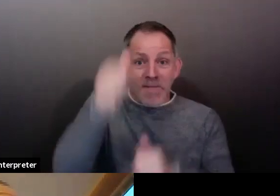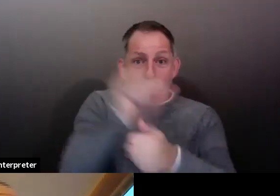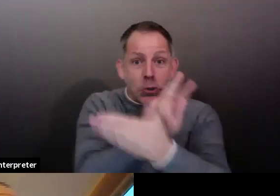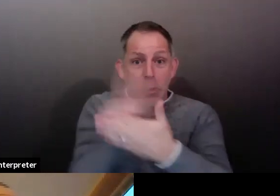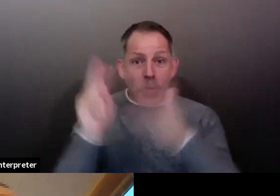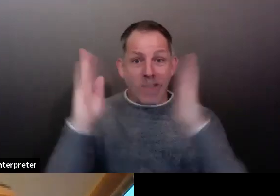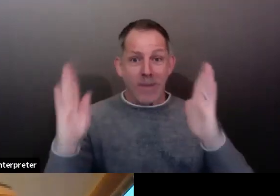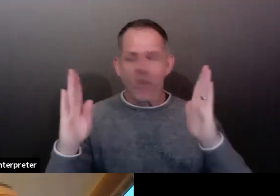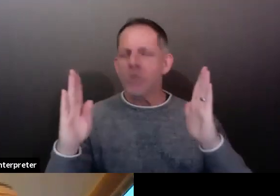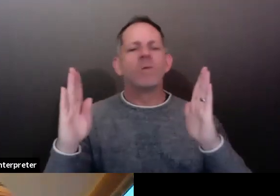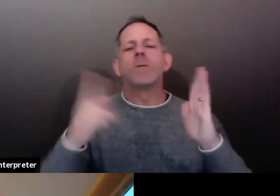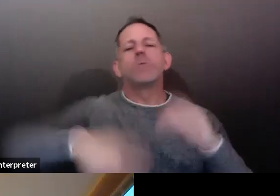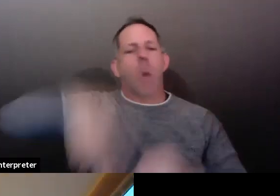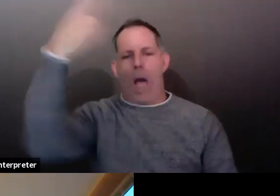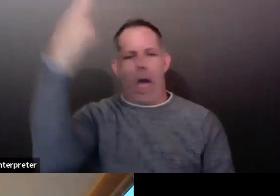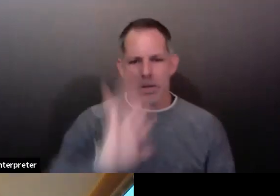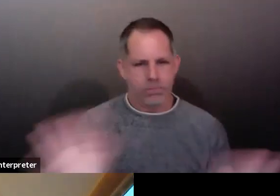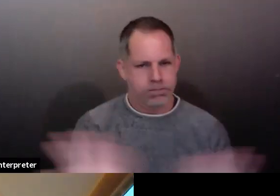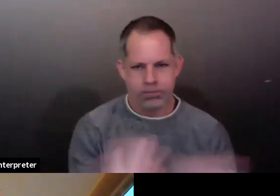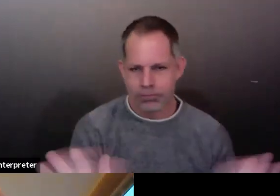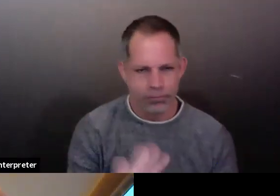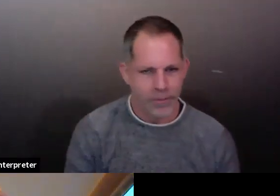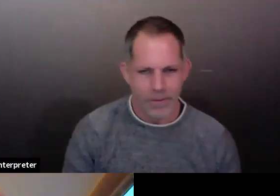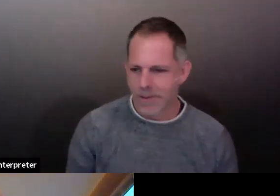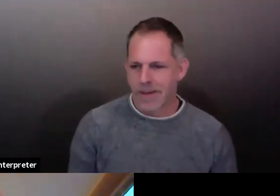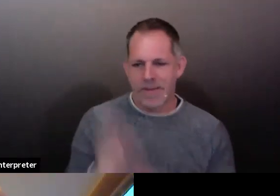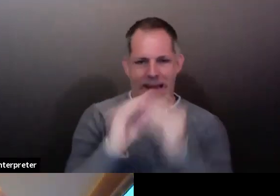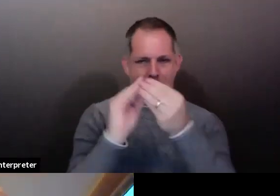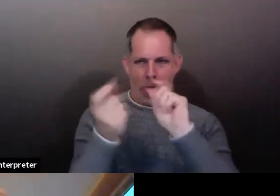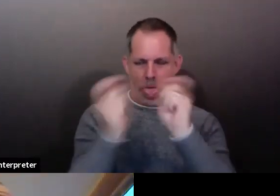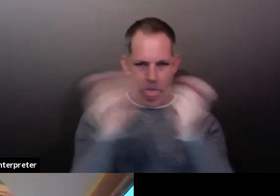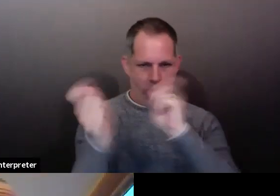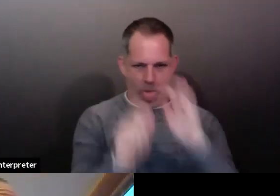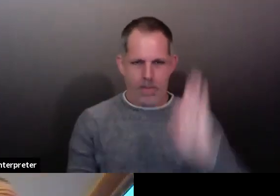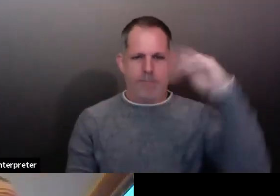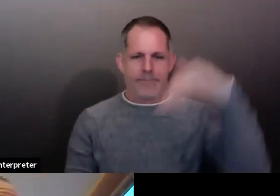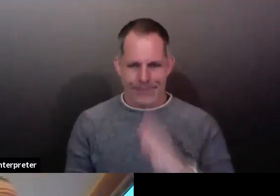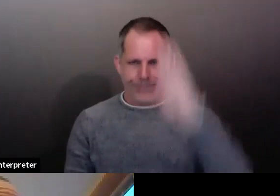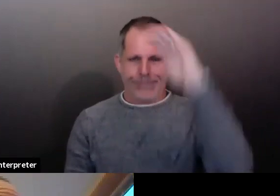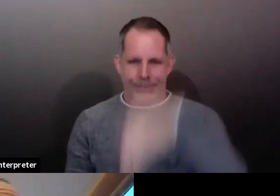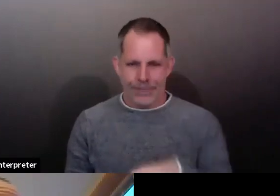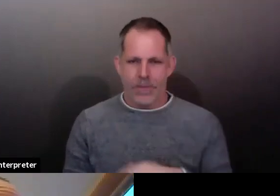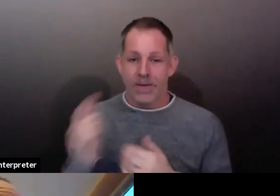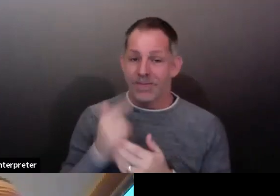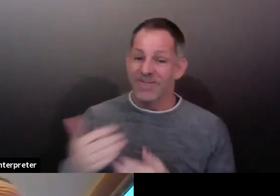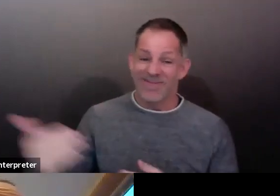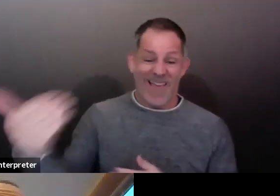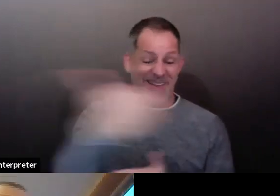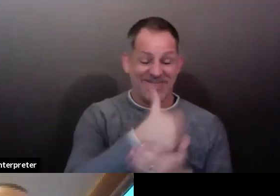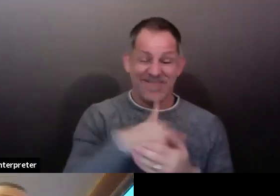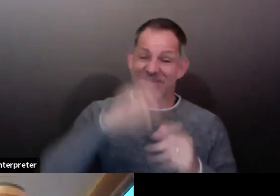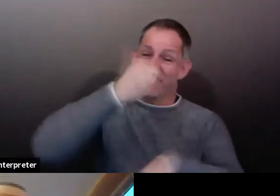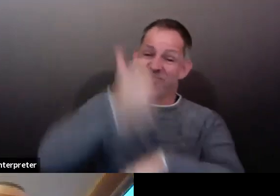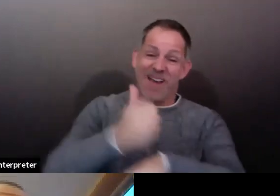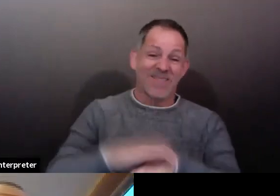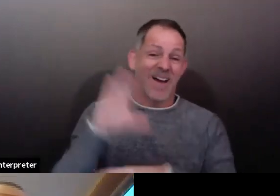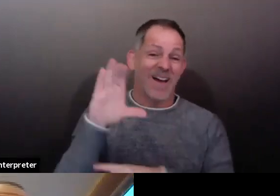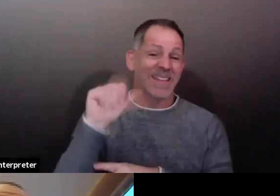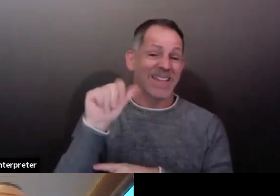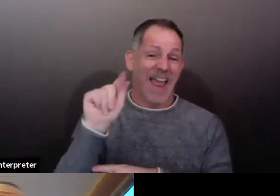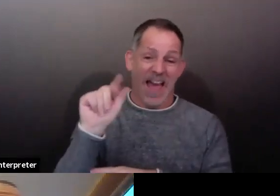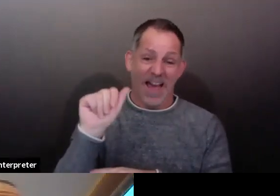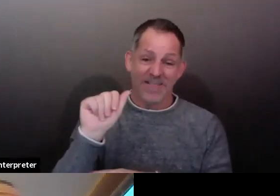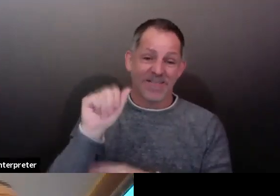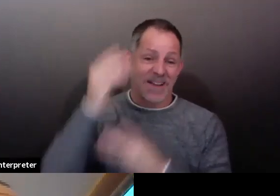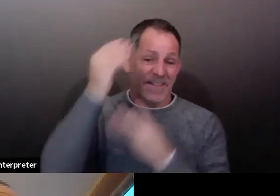case reporting, but despite the bend and the curve, that experience on Sunday is cause for concern among all